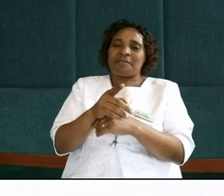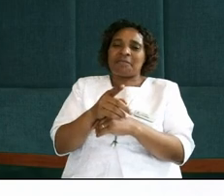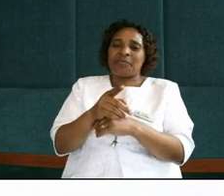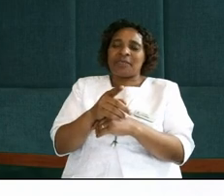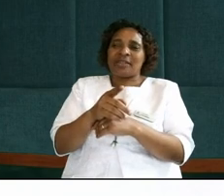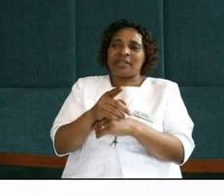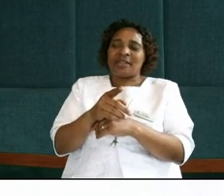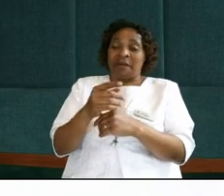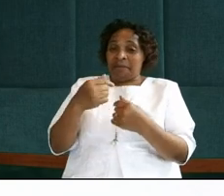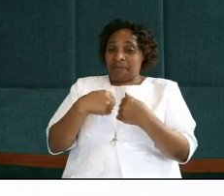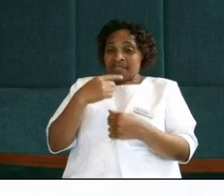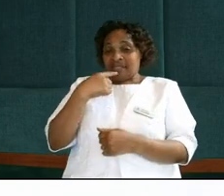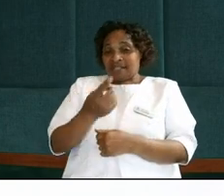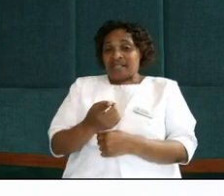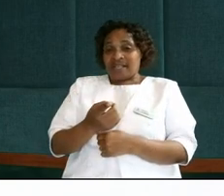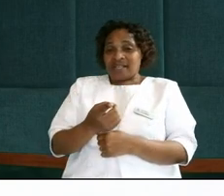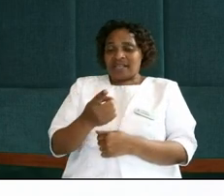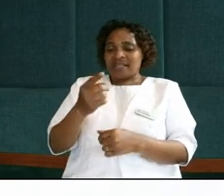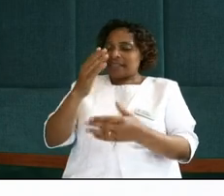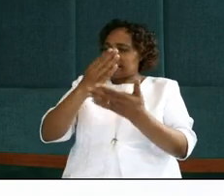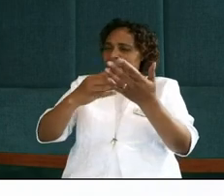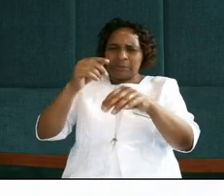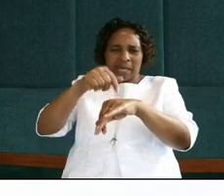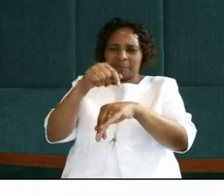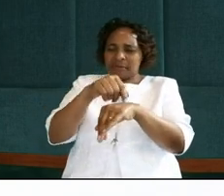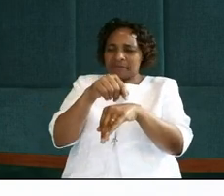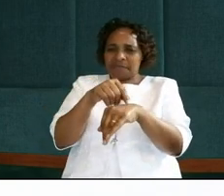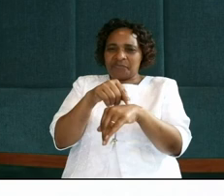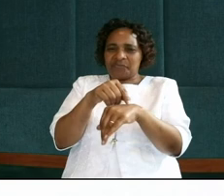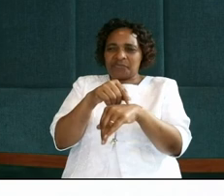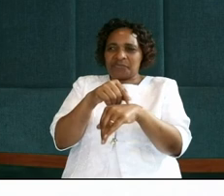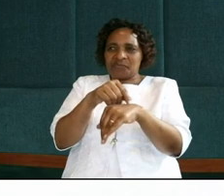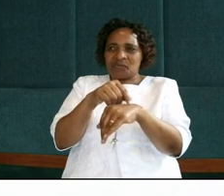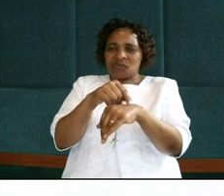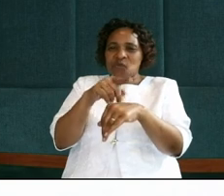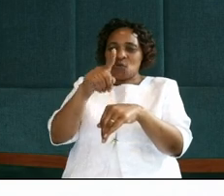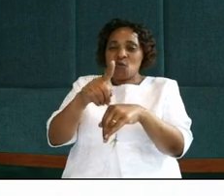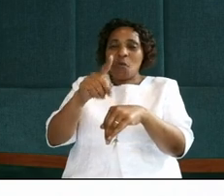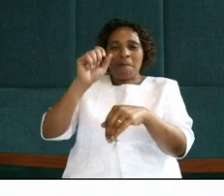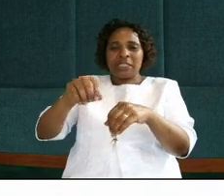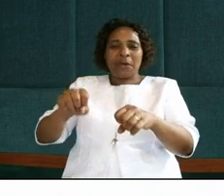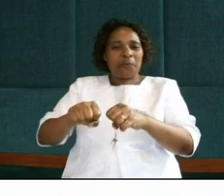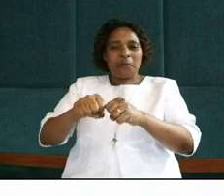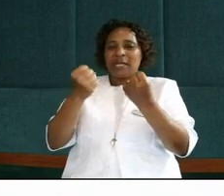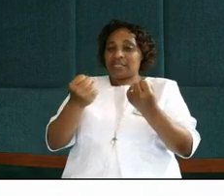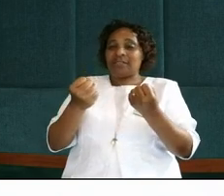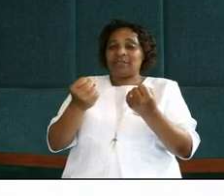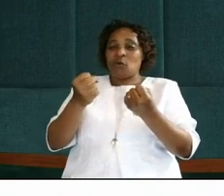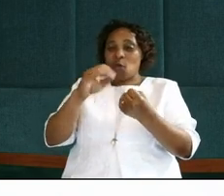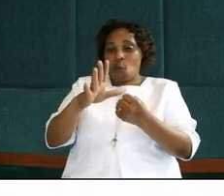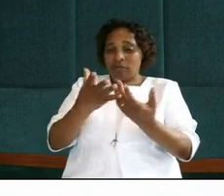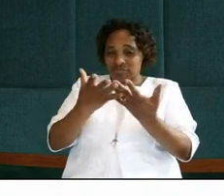Let's say, there are times that you have to break your traditions. Can somebody say amen?